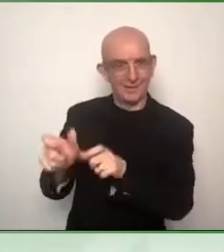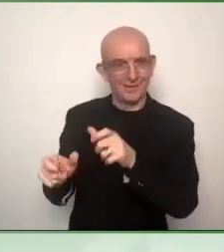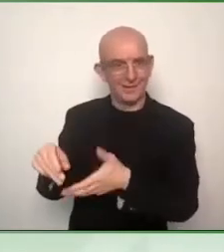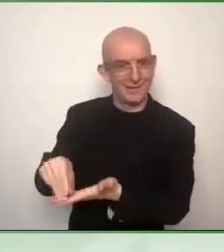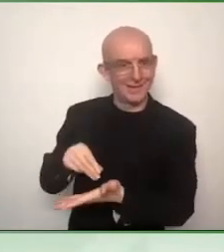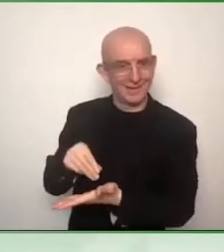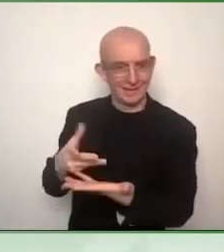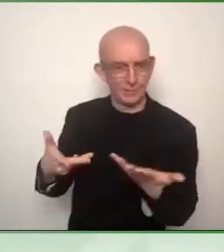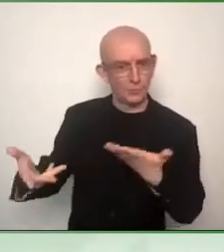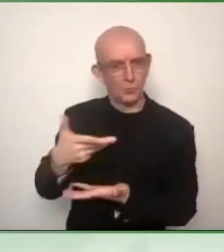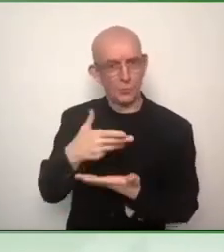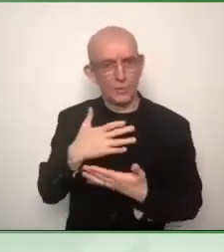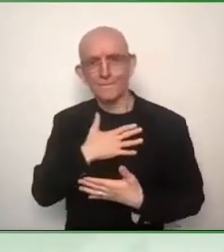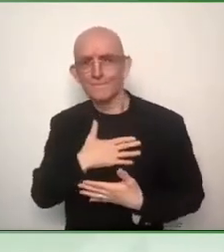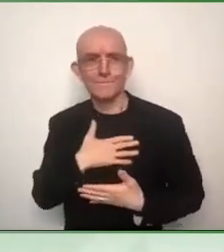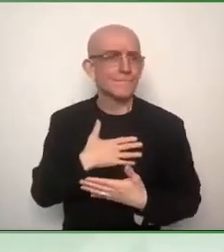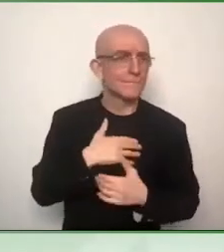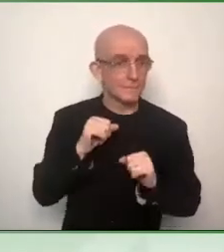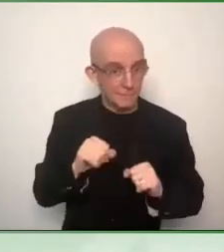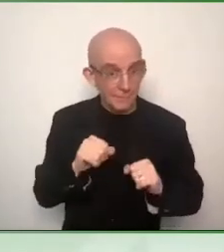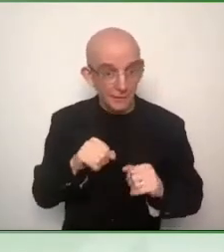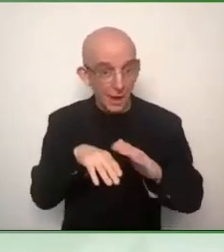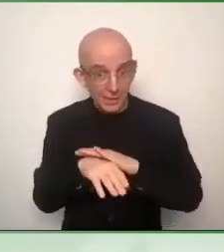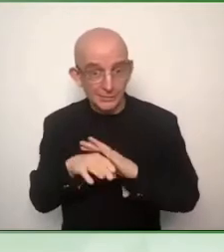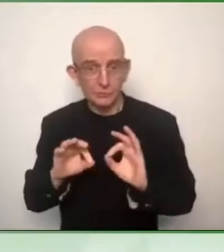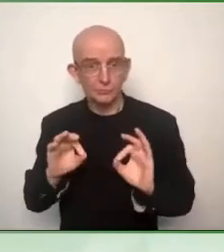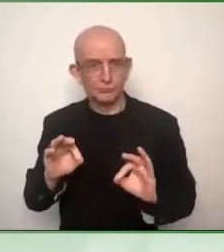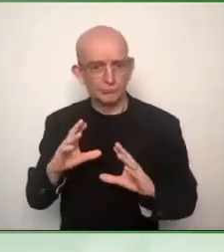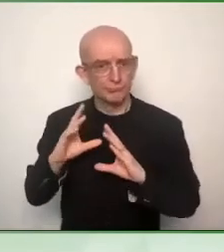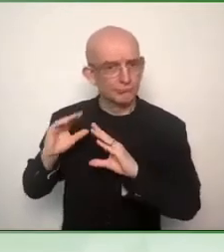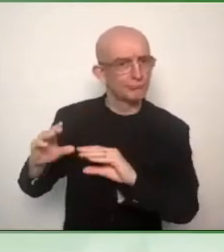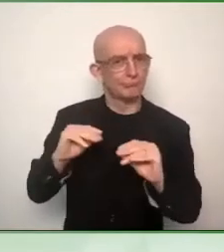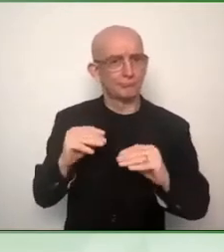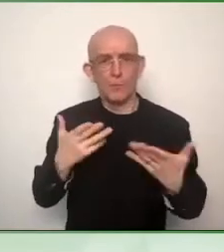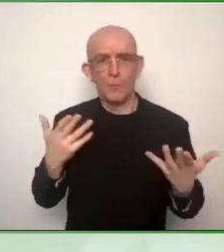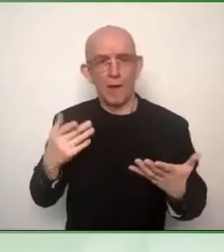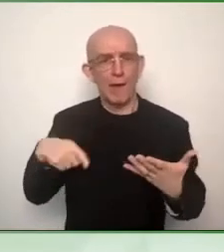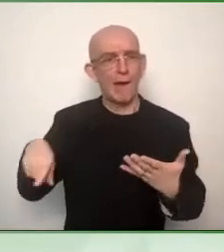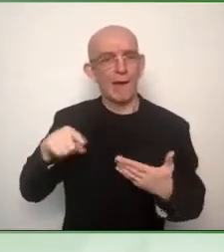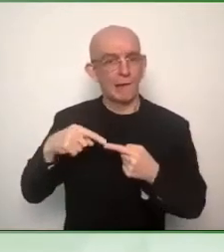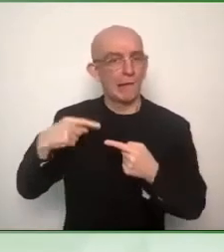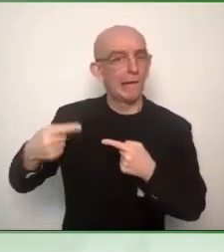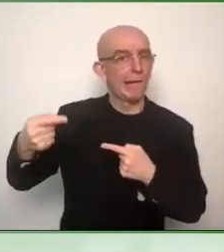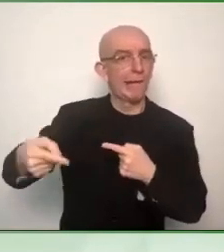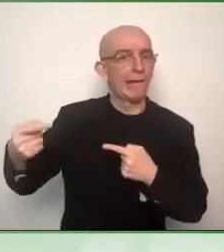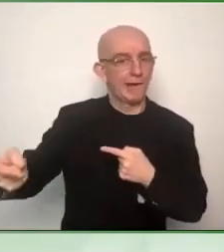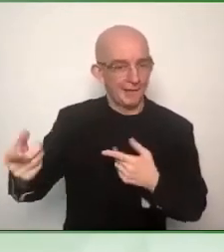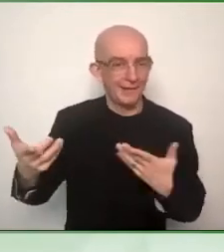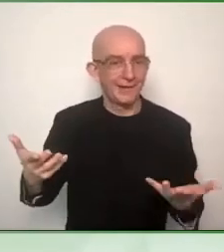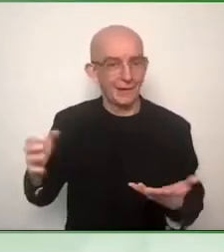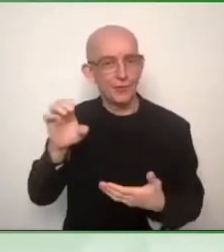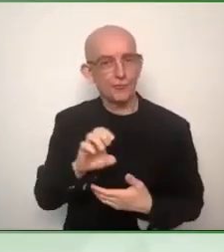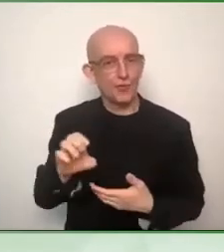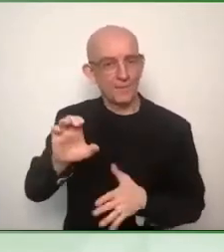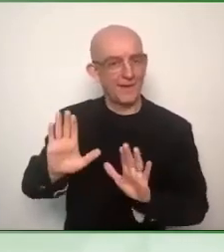side. The quality of the standards, the quality of the whole